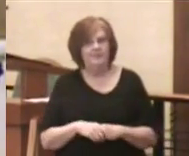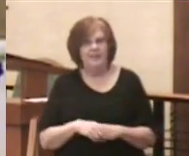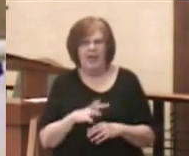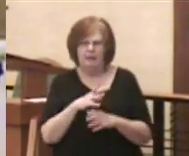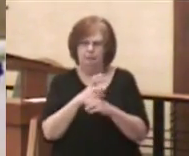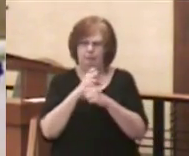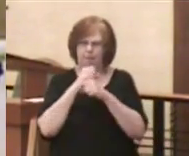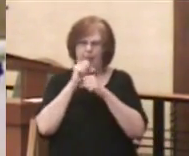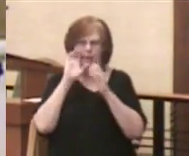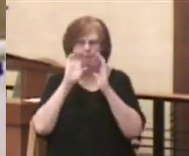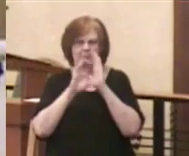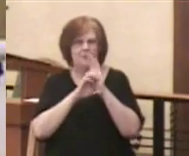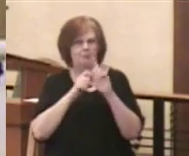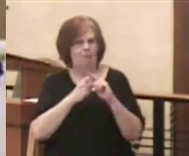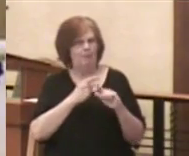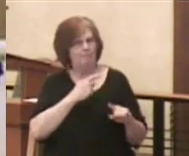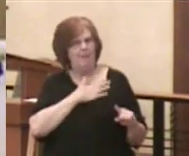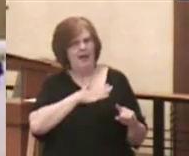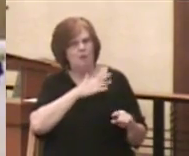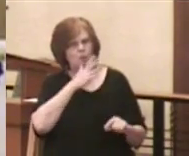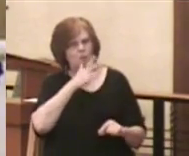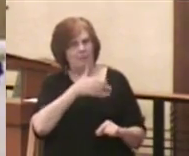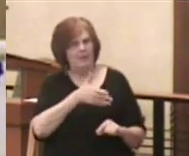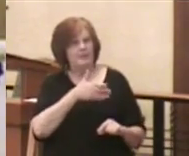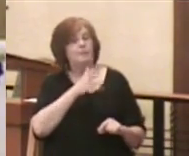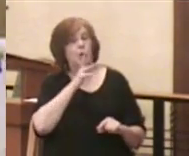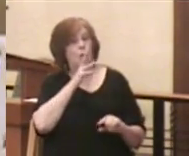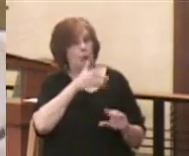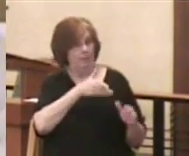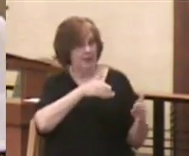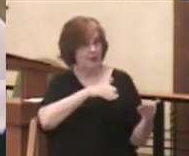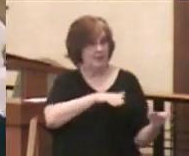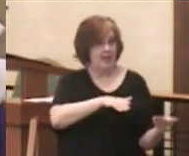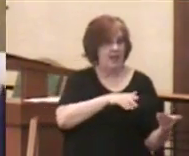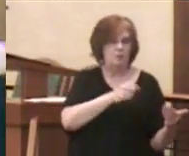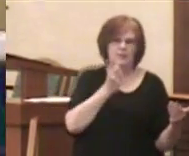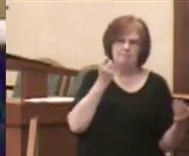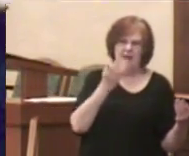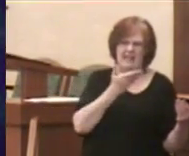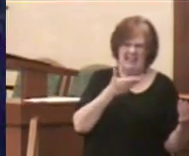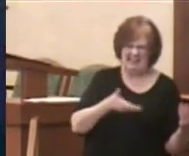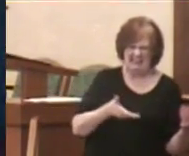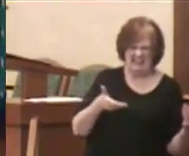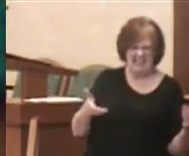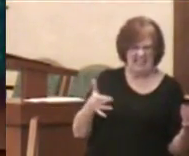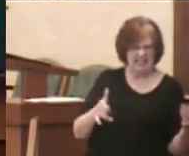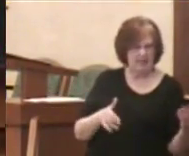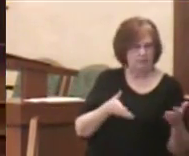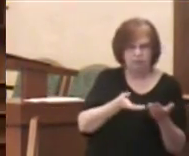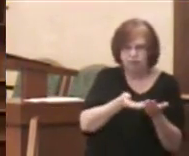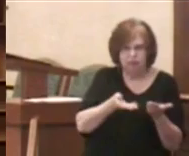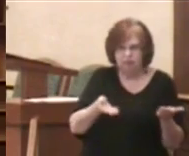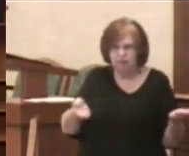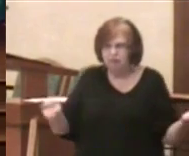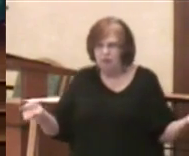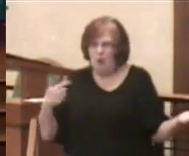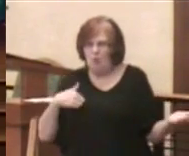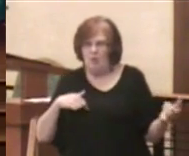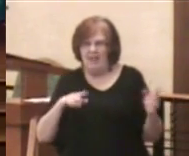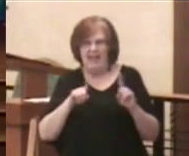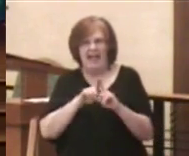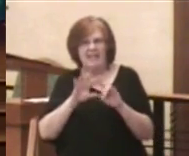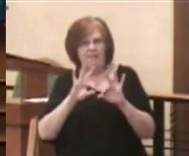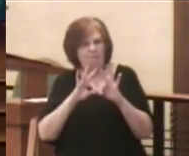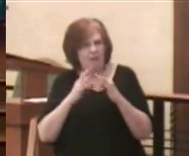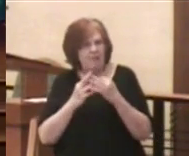this picture from my grandmother. When she passed away, it was among many of the things that were gathered together and that we as family